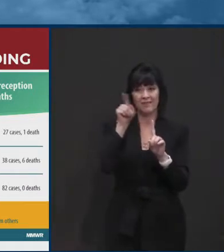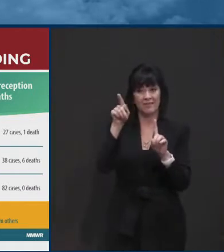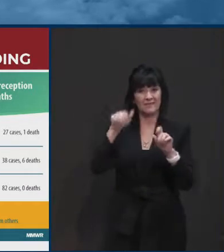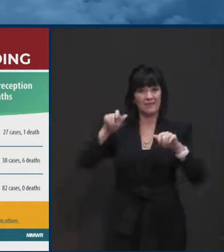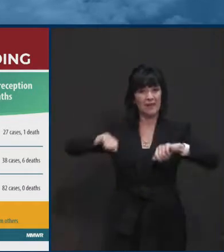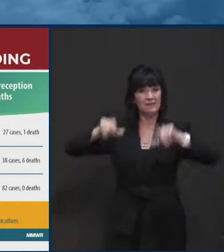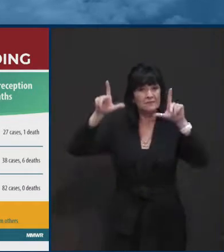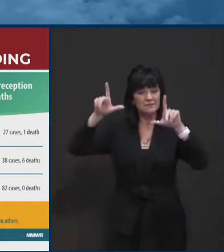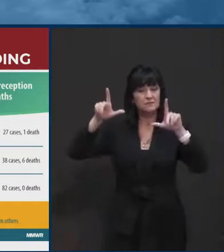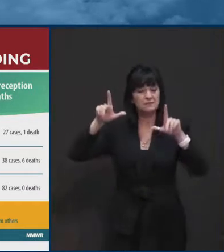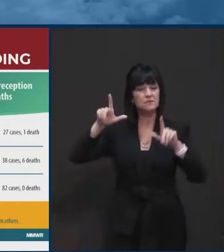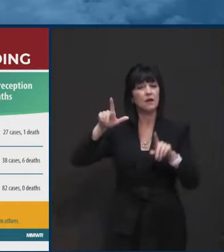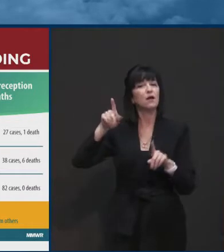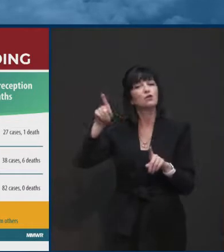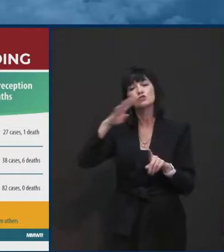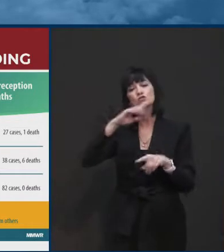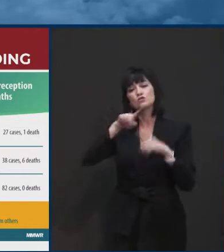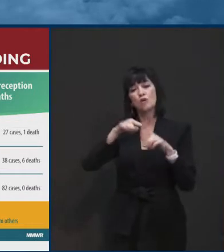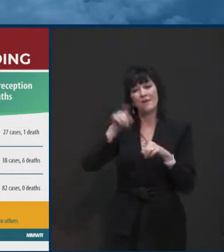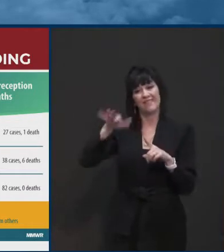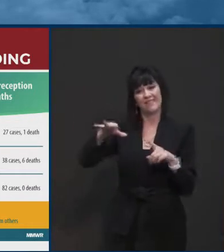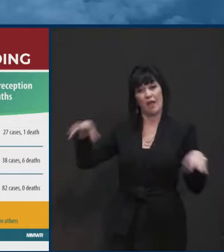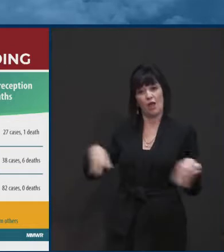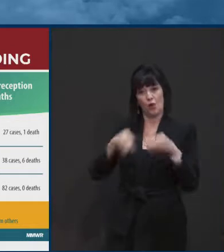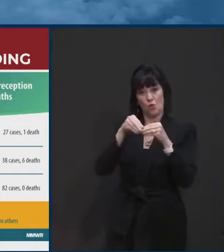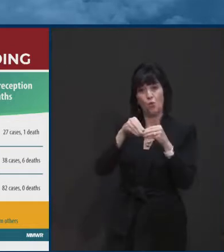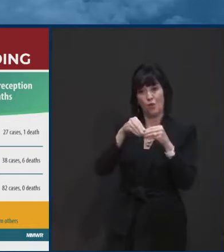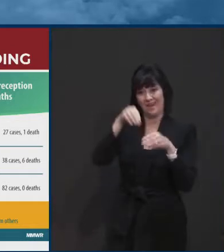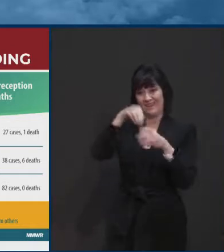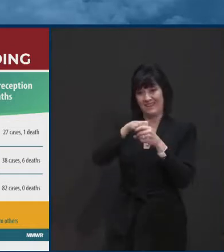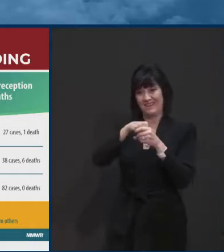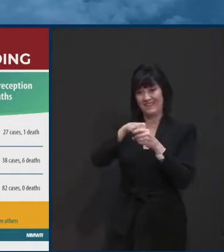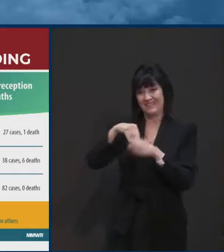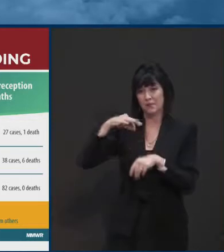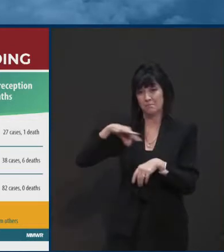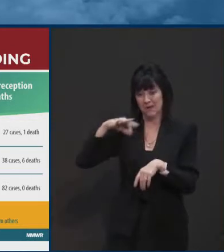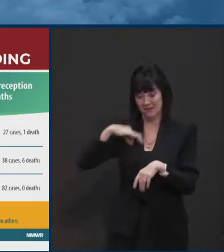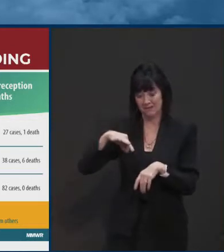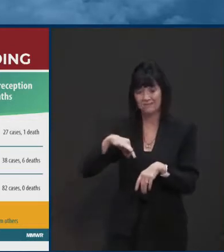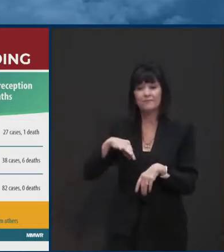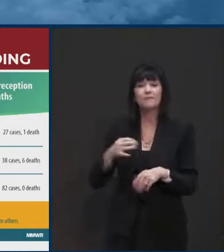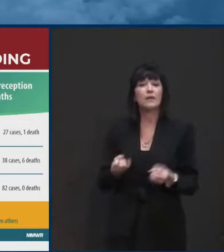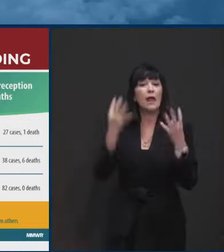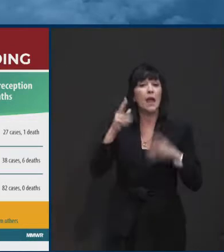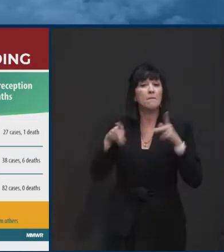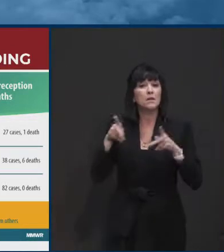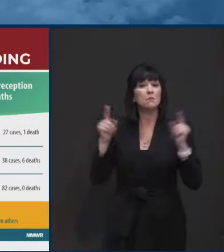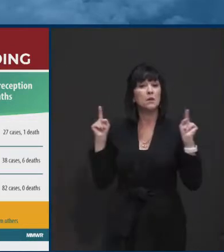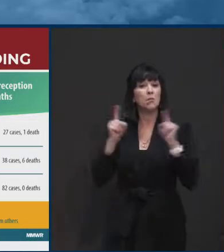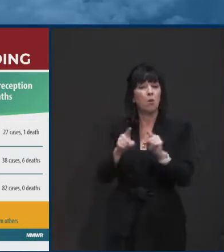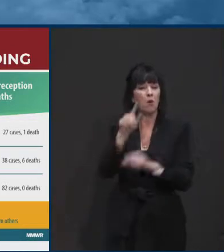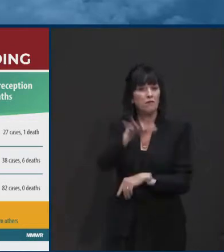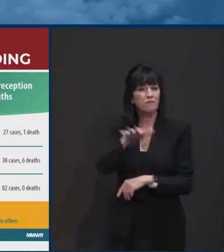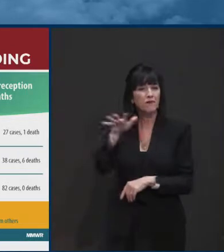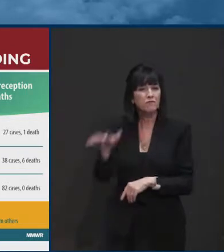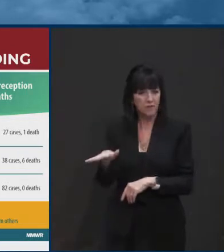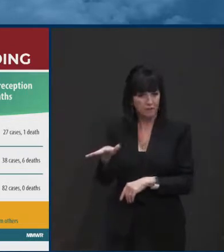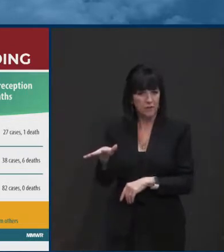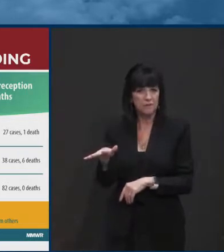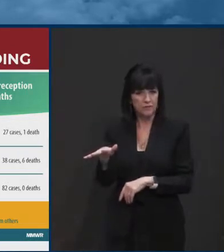at a wedding, um, a wedding that involved 55 people, um, no, uh, or